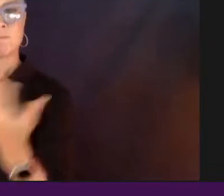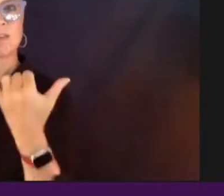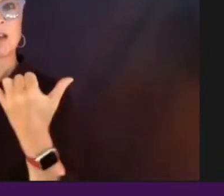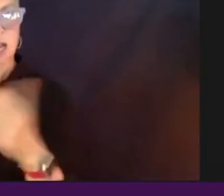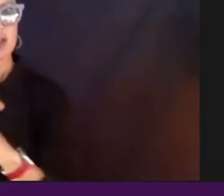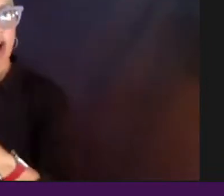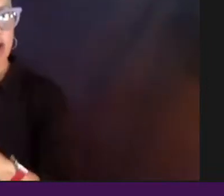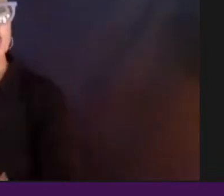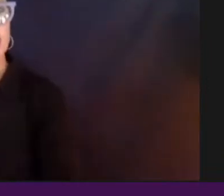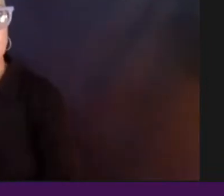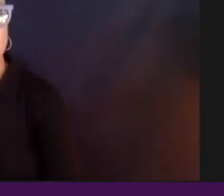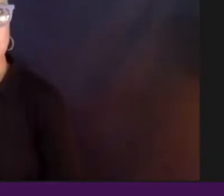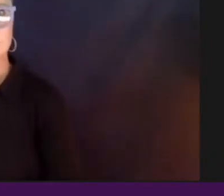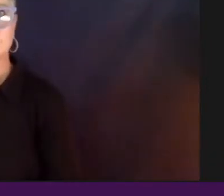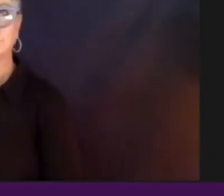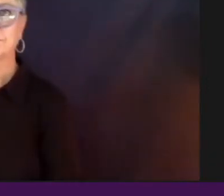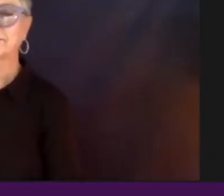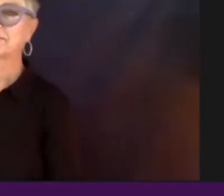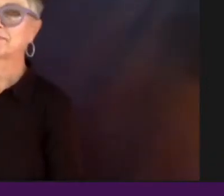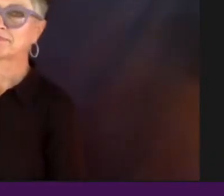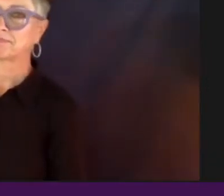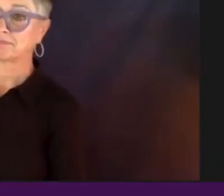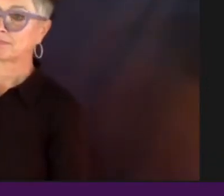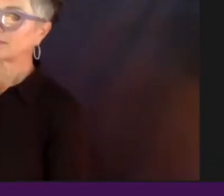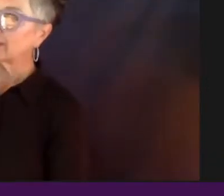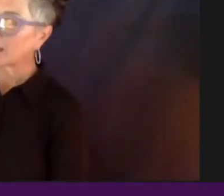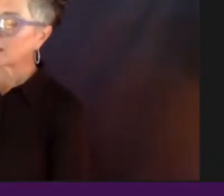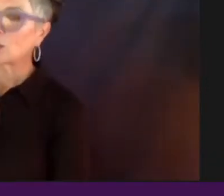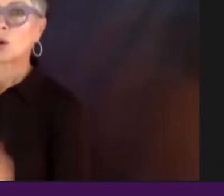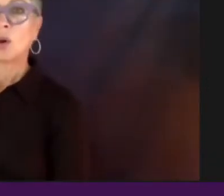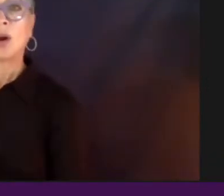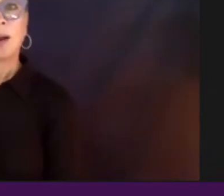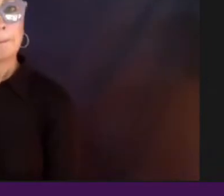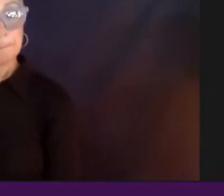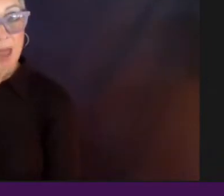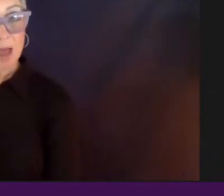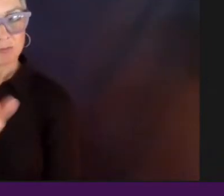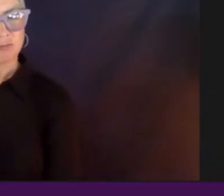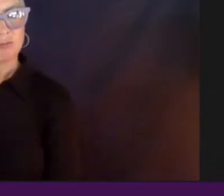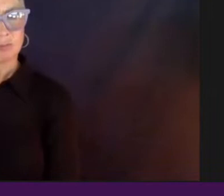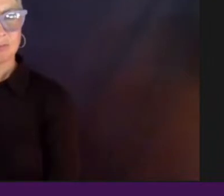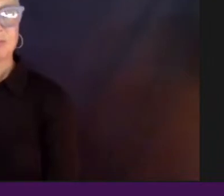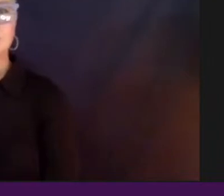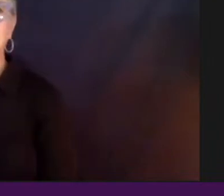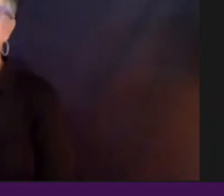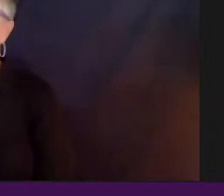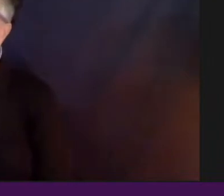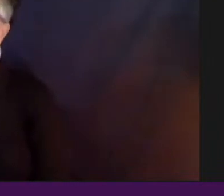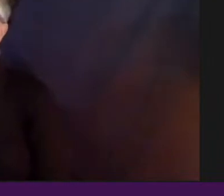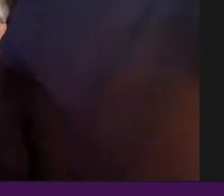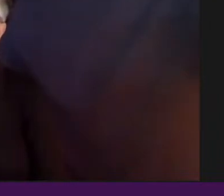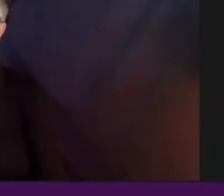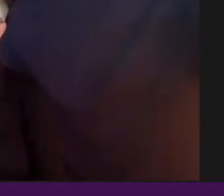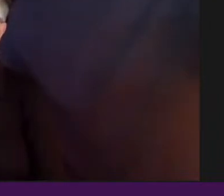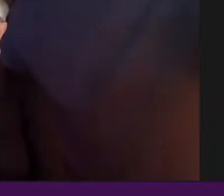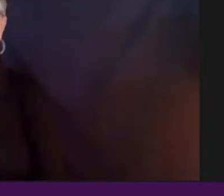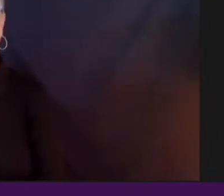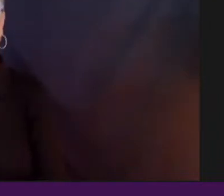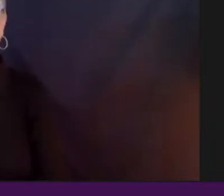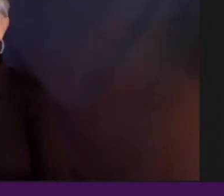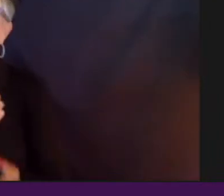Thank you. Um, Ben, I'm going to jump back to you cause, um, I do would love for you to